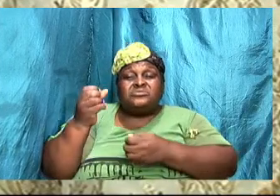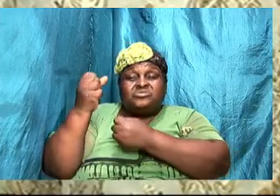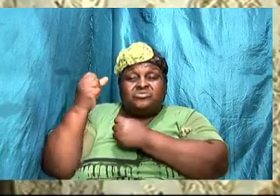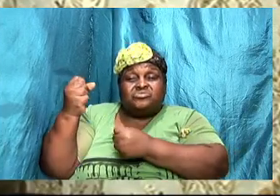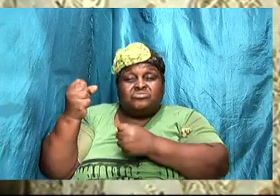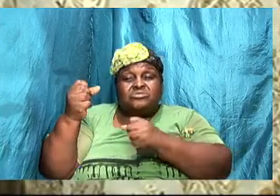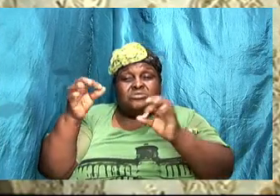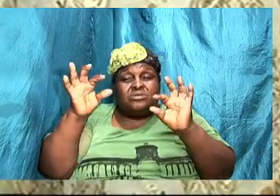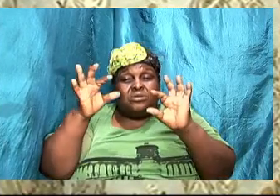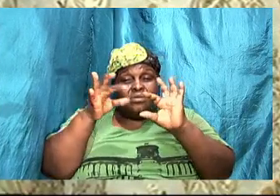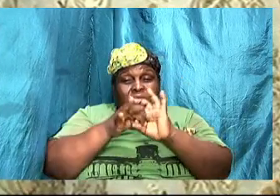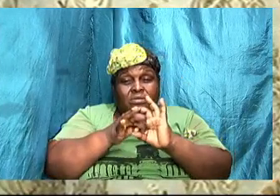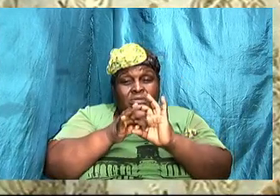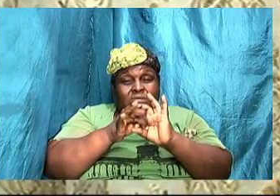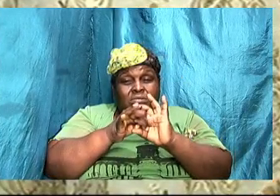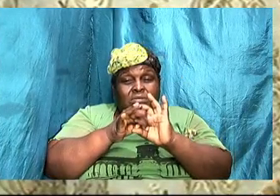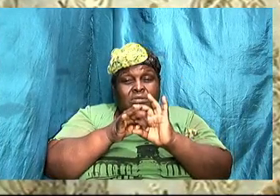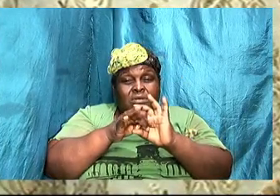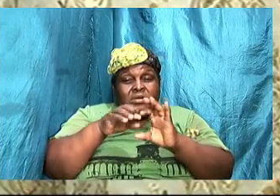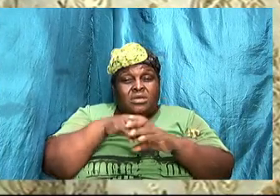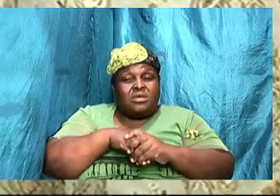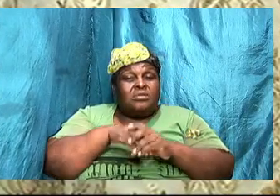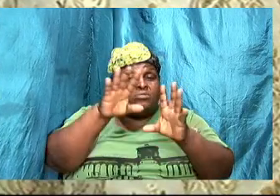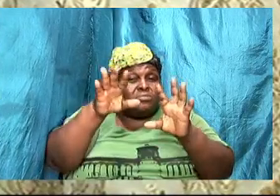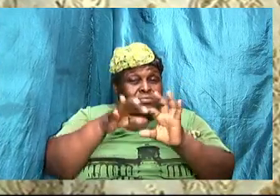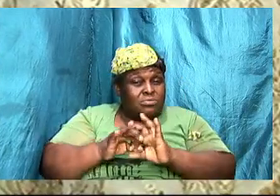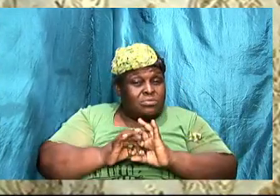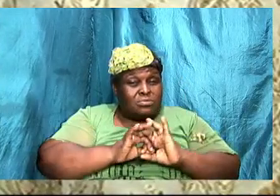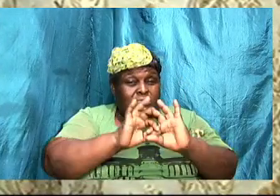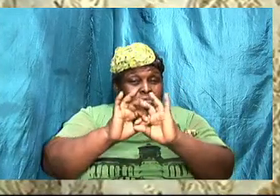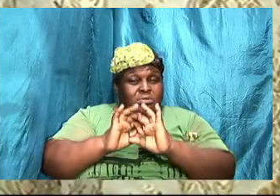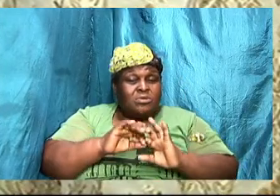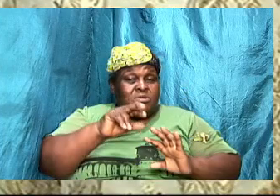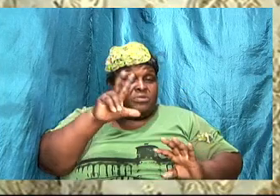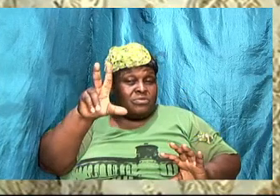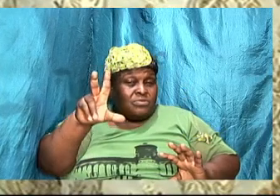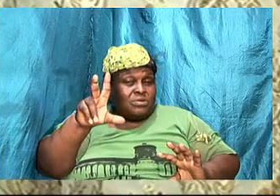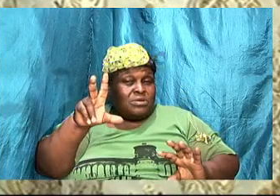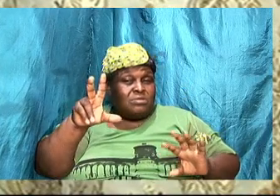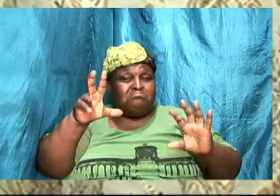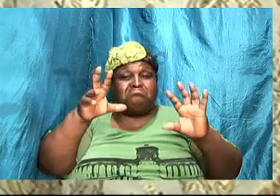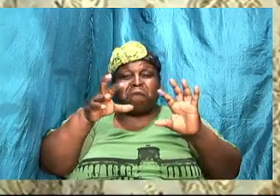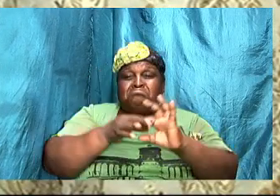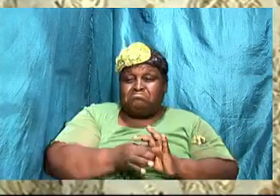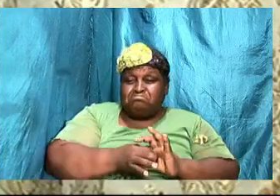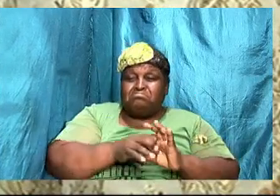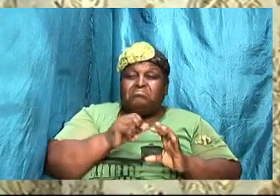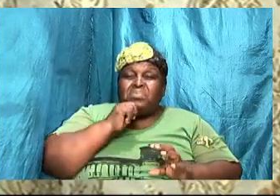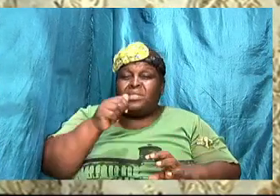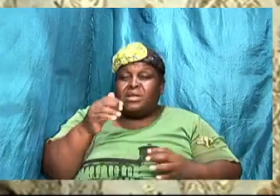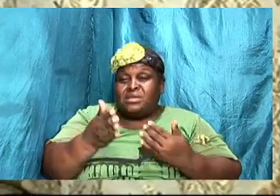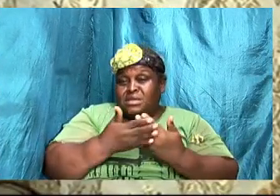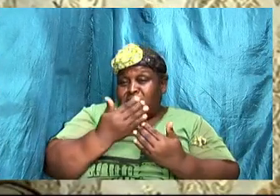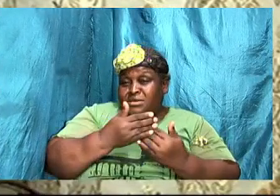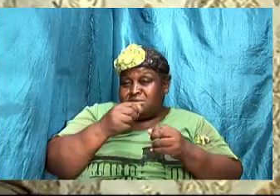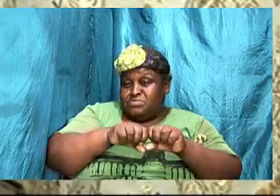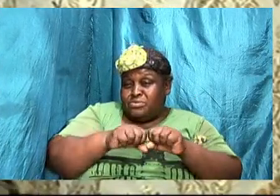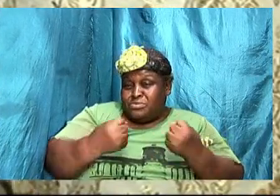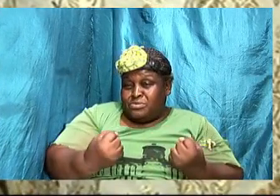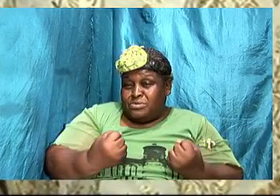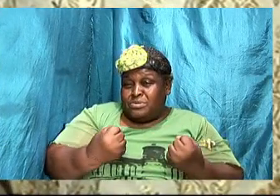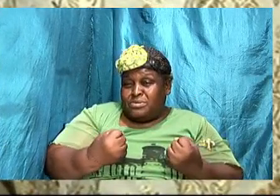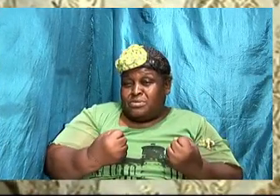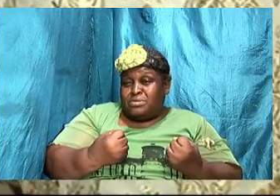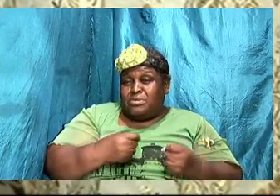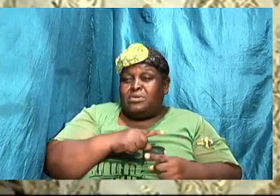12 a three strand card is not easily broken when your relationship with God